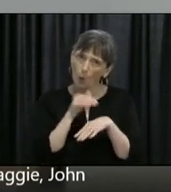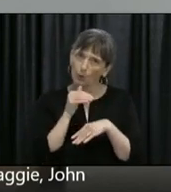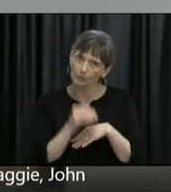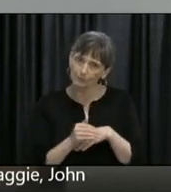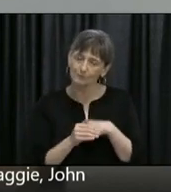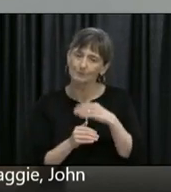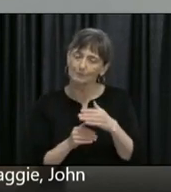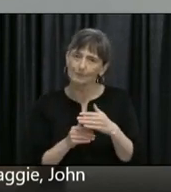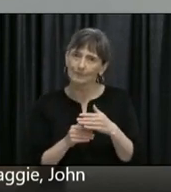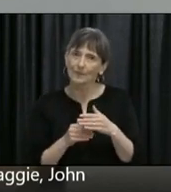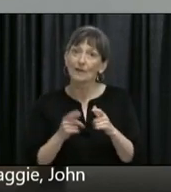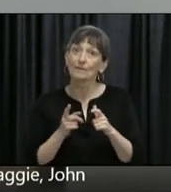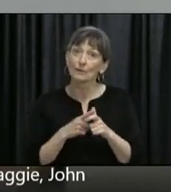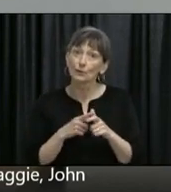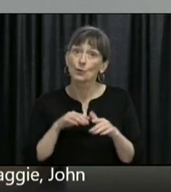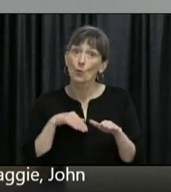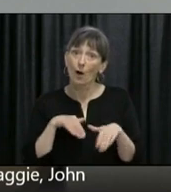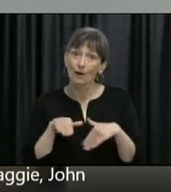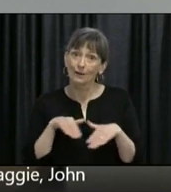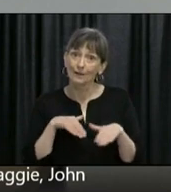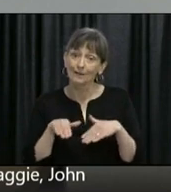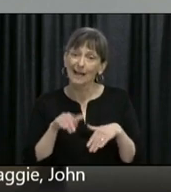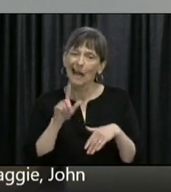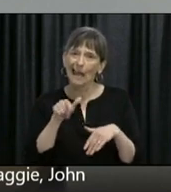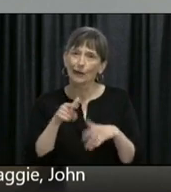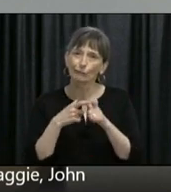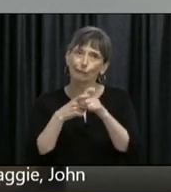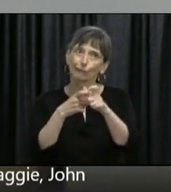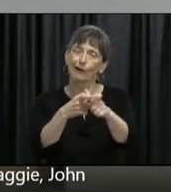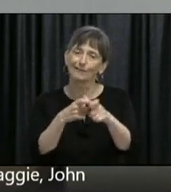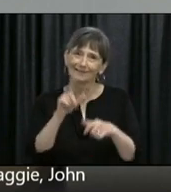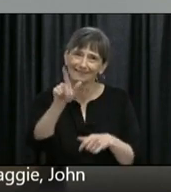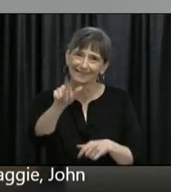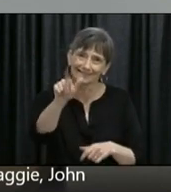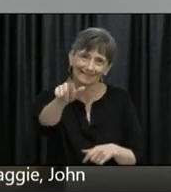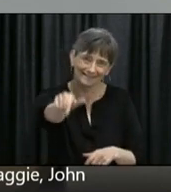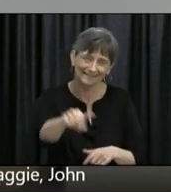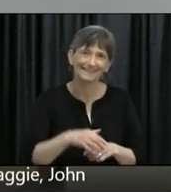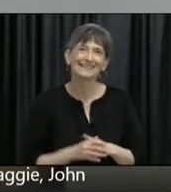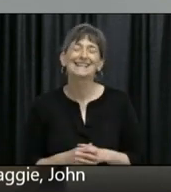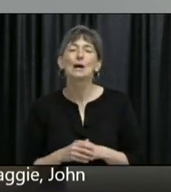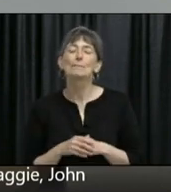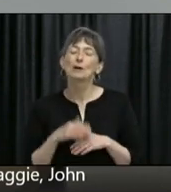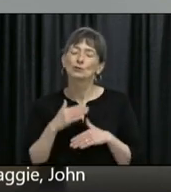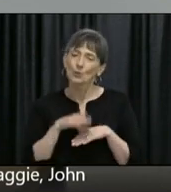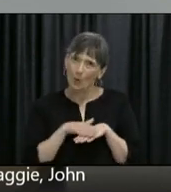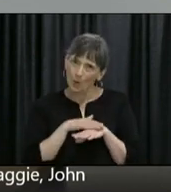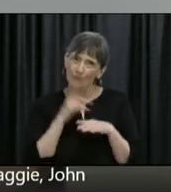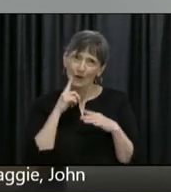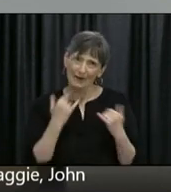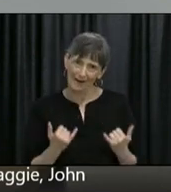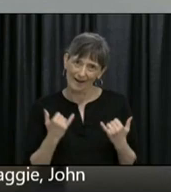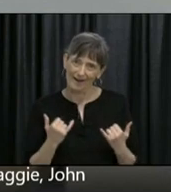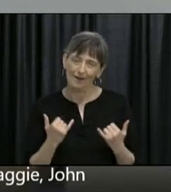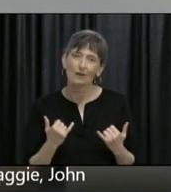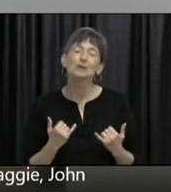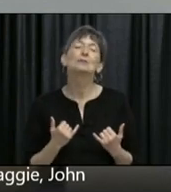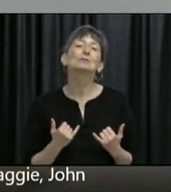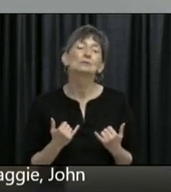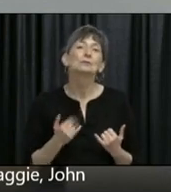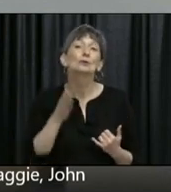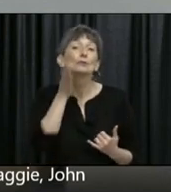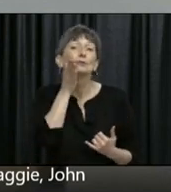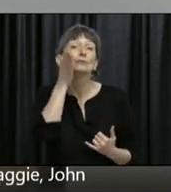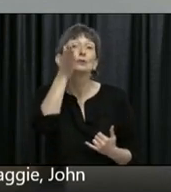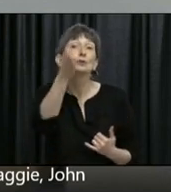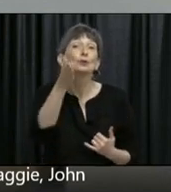can run. And these kind of relaxations are part of the journey back towards that future normal and